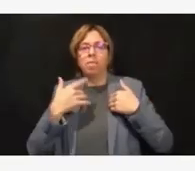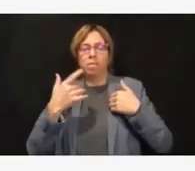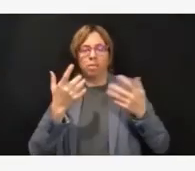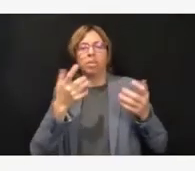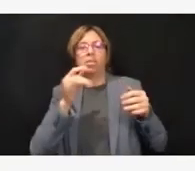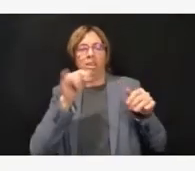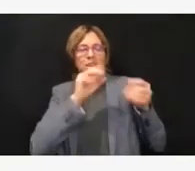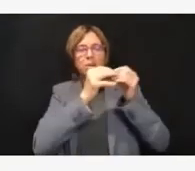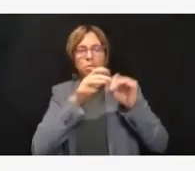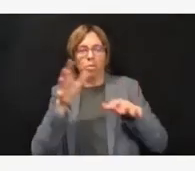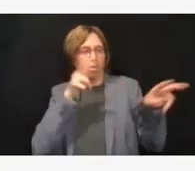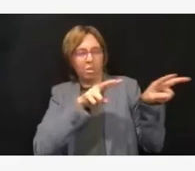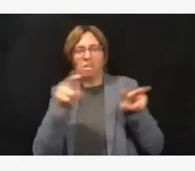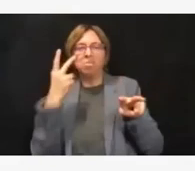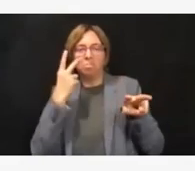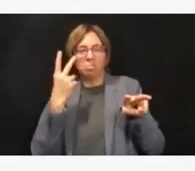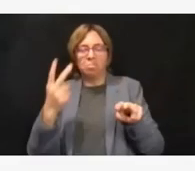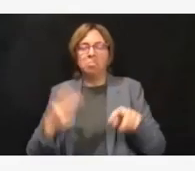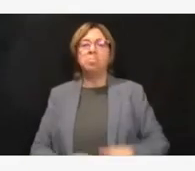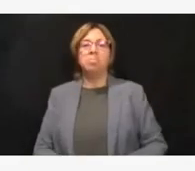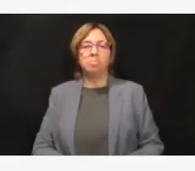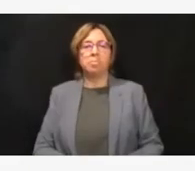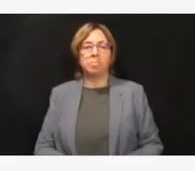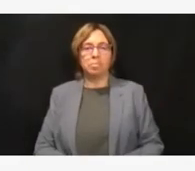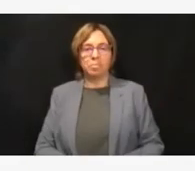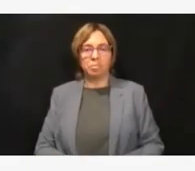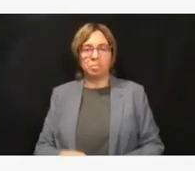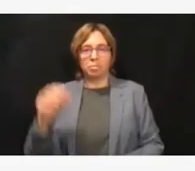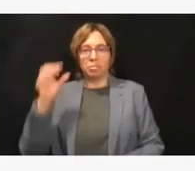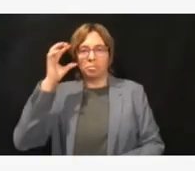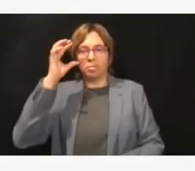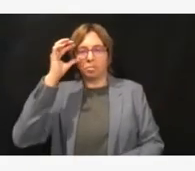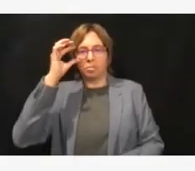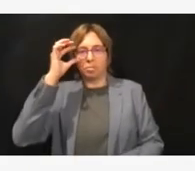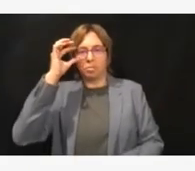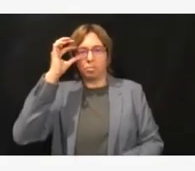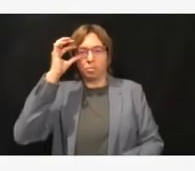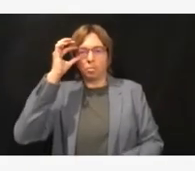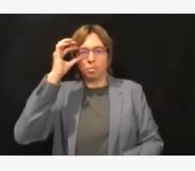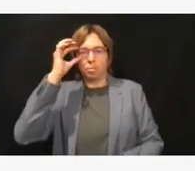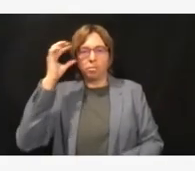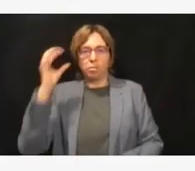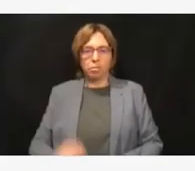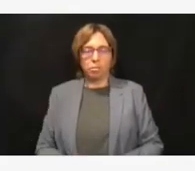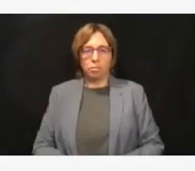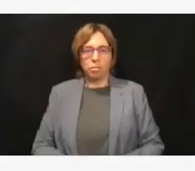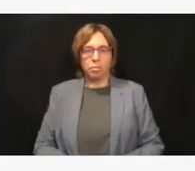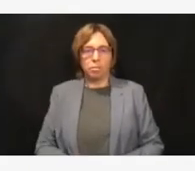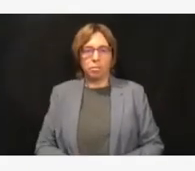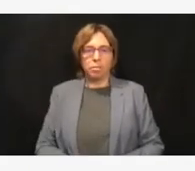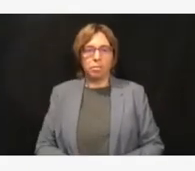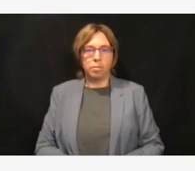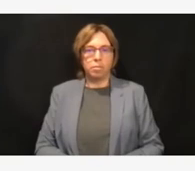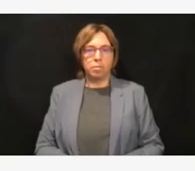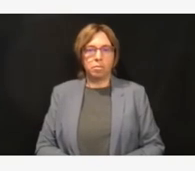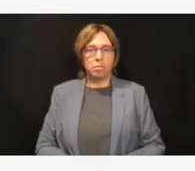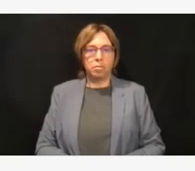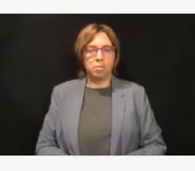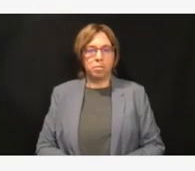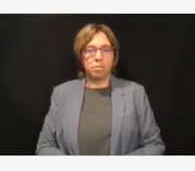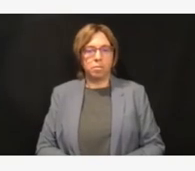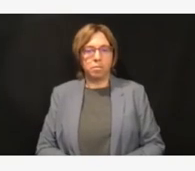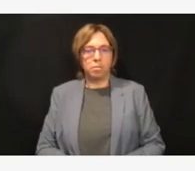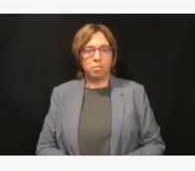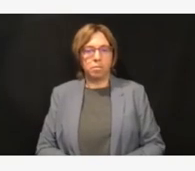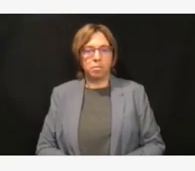100,000 to now closer to 40 or so, you know, that's a, you know, obviously decreased by half, which is a